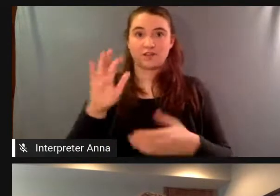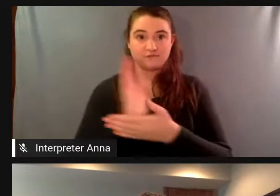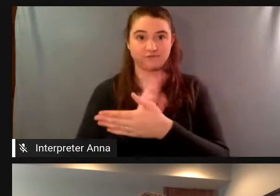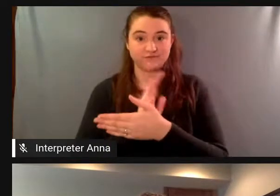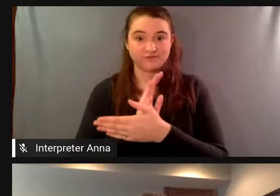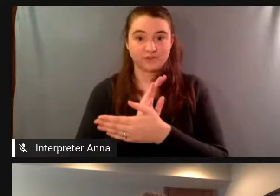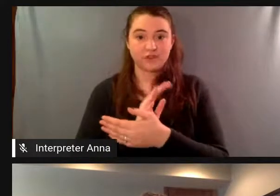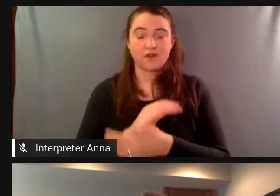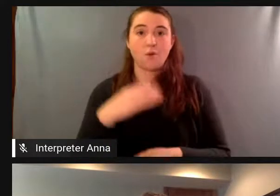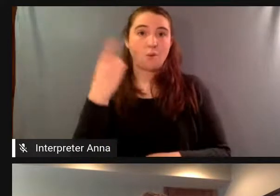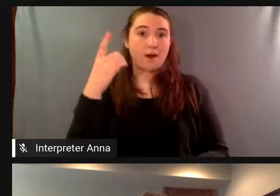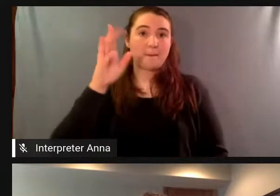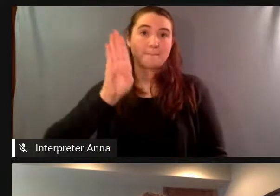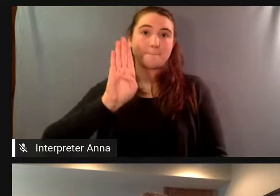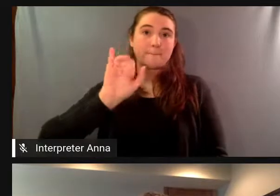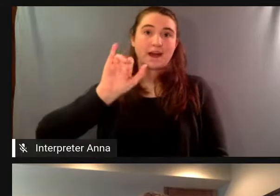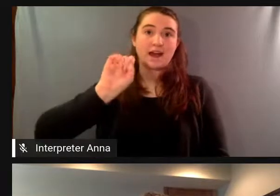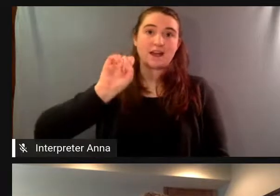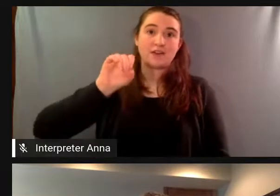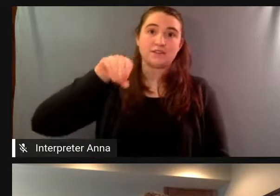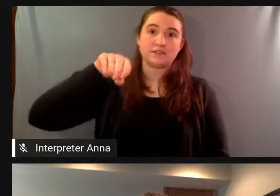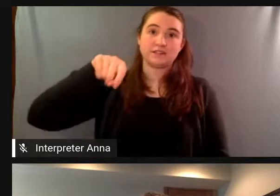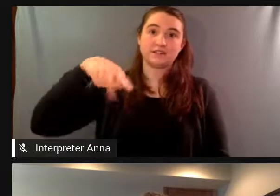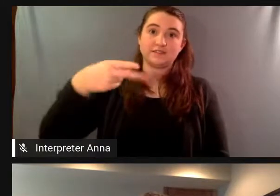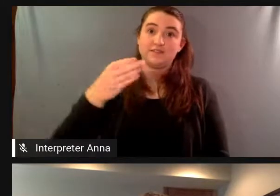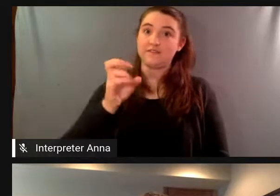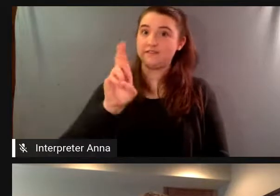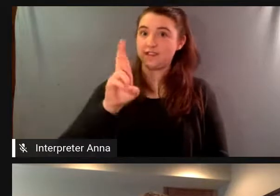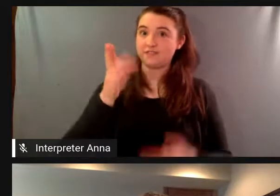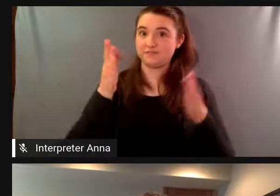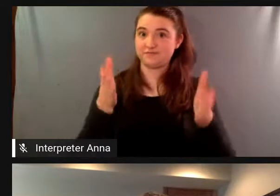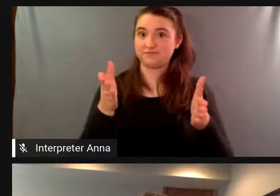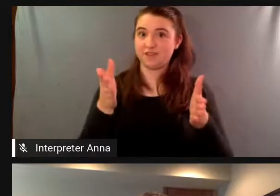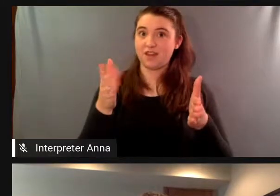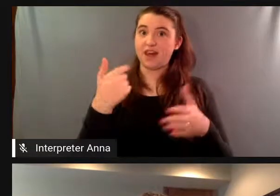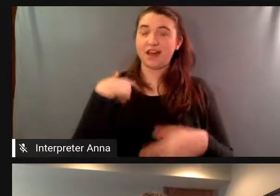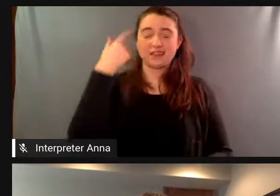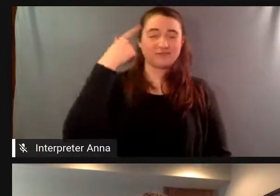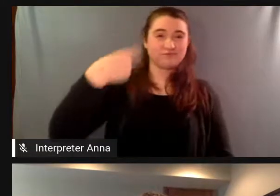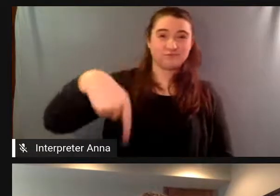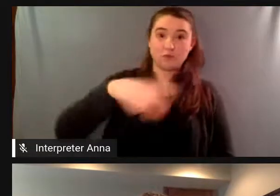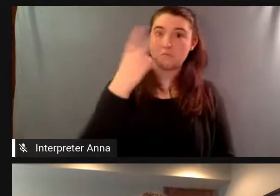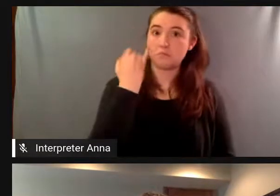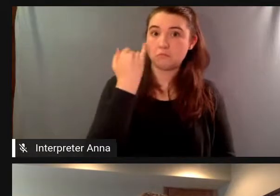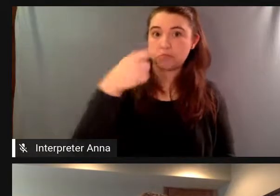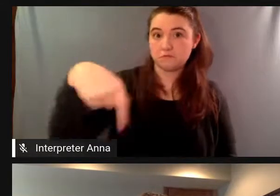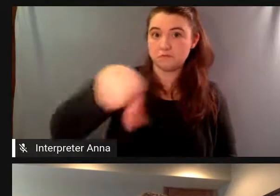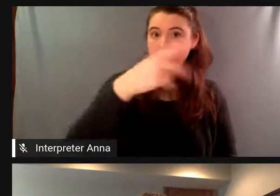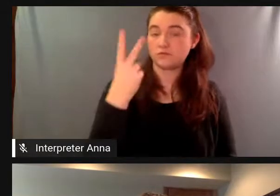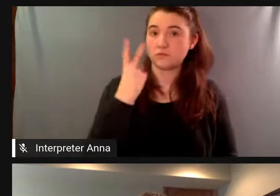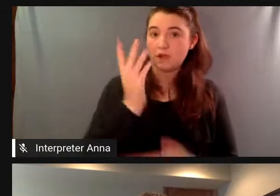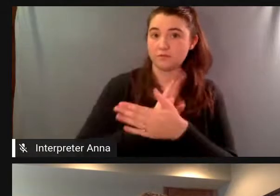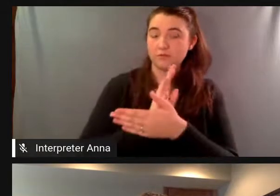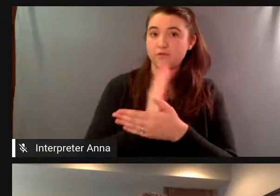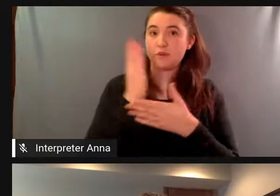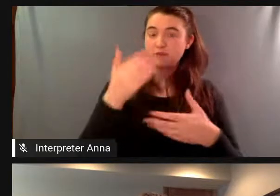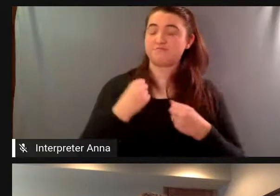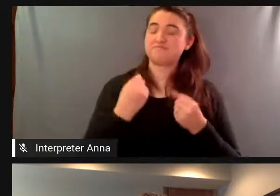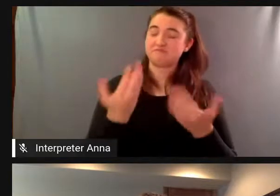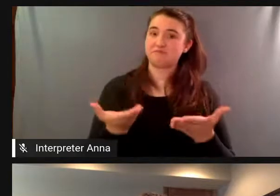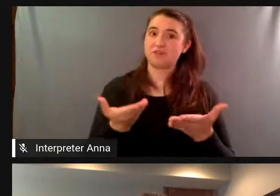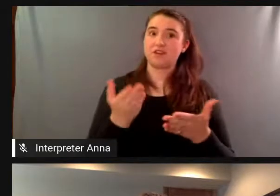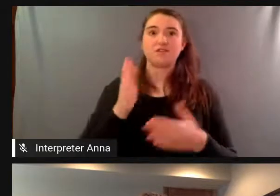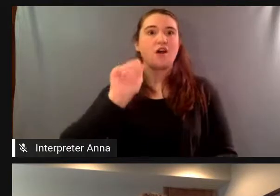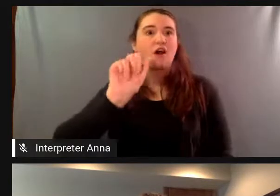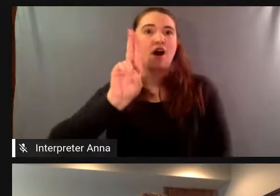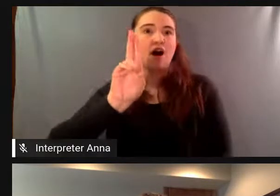who's seen this movie uh would admit it was a really audacious experiment and that's mark nelson so it's a real thrill to have